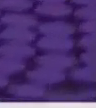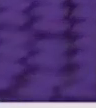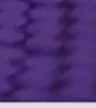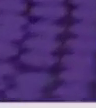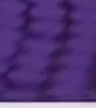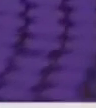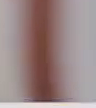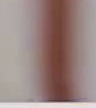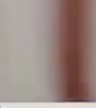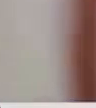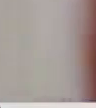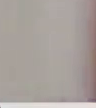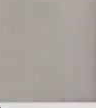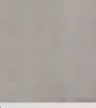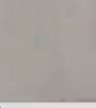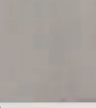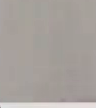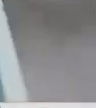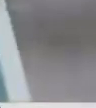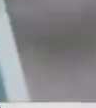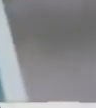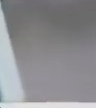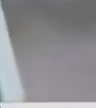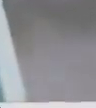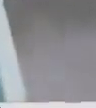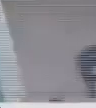for COVID-19 vaccine registration in South Africa.